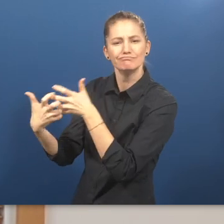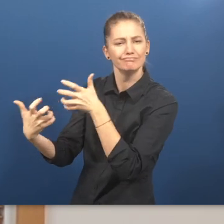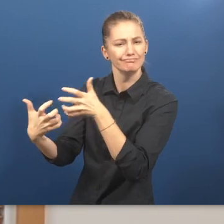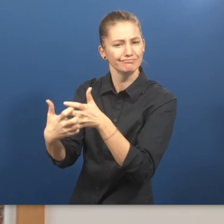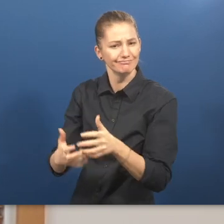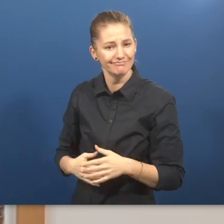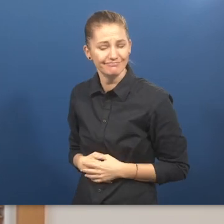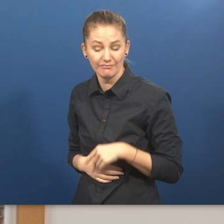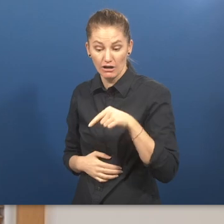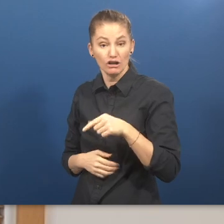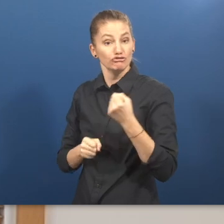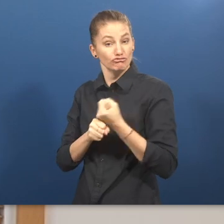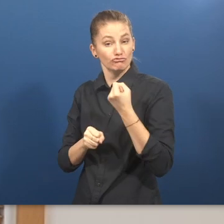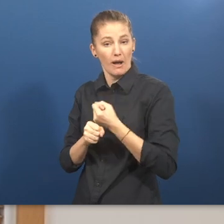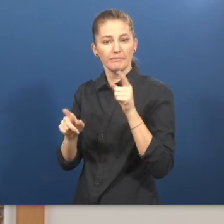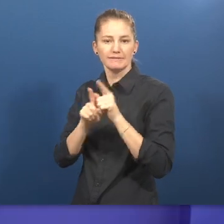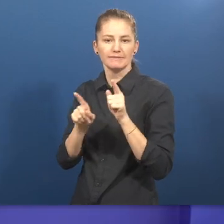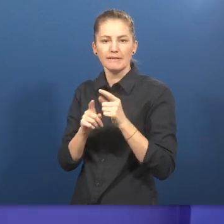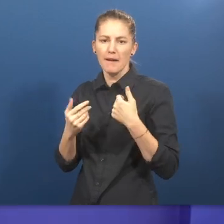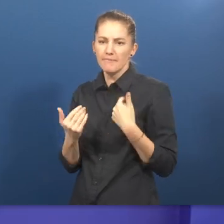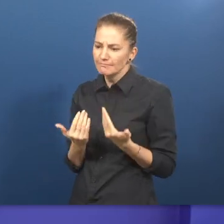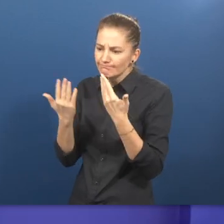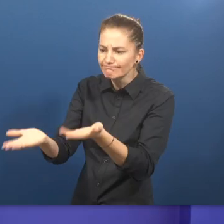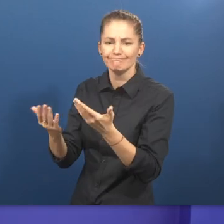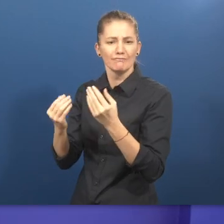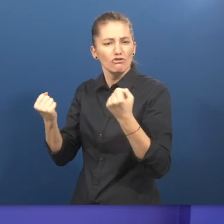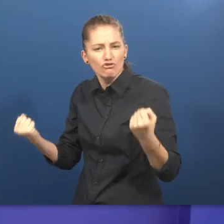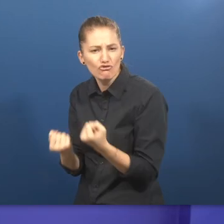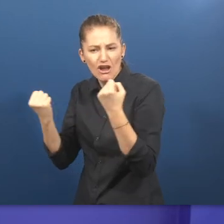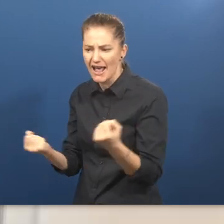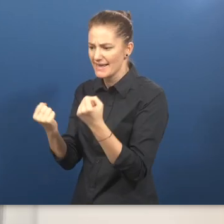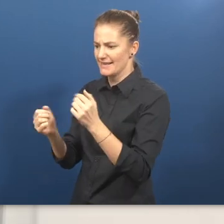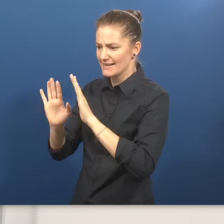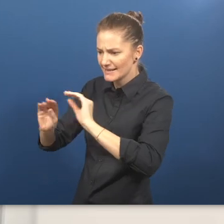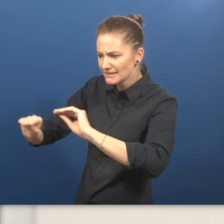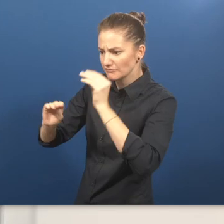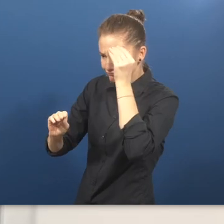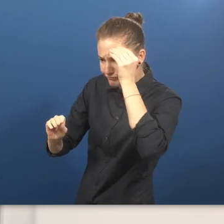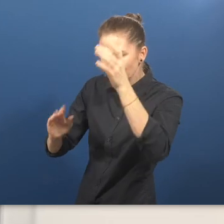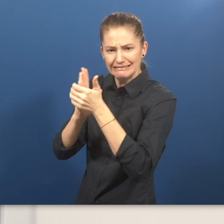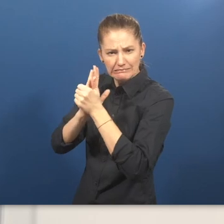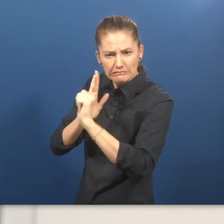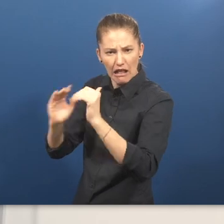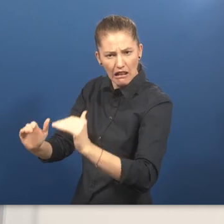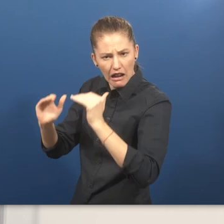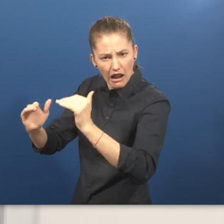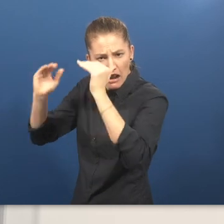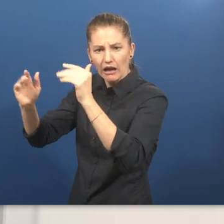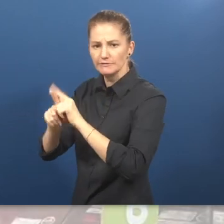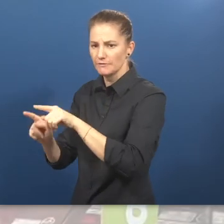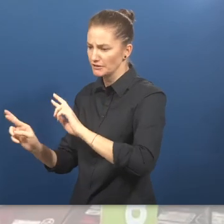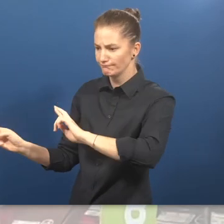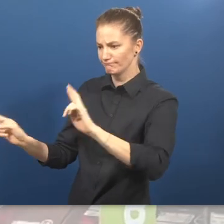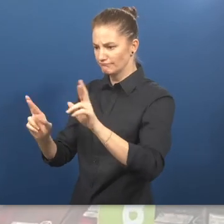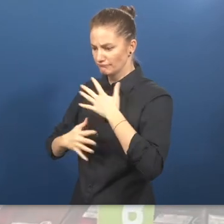upskilling and on-the-job support to help the person become work-ready. What is unique and innovative about Ability at